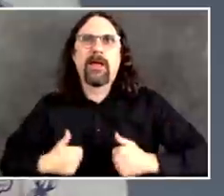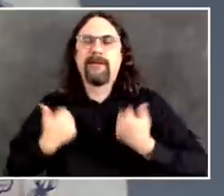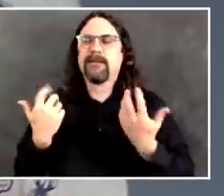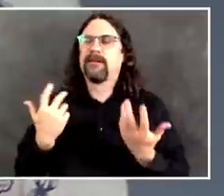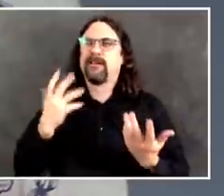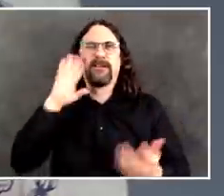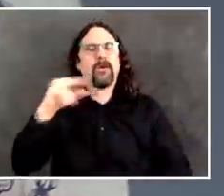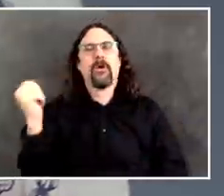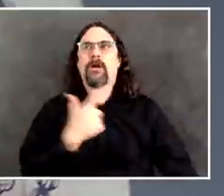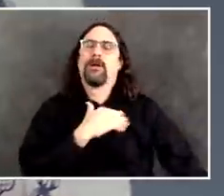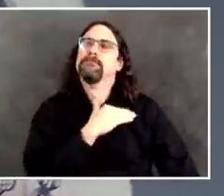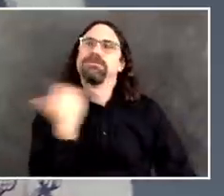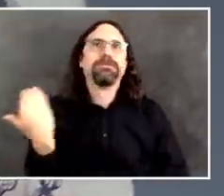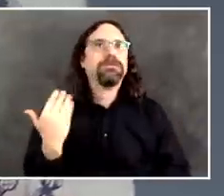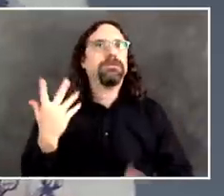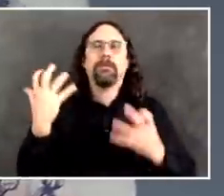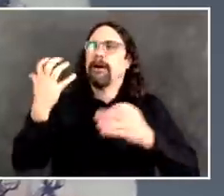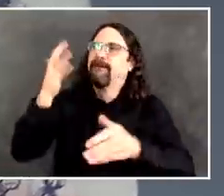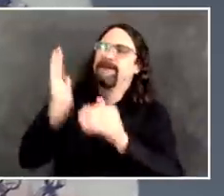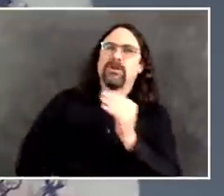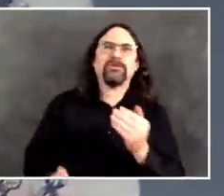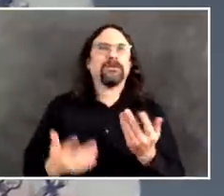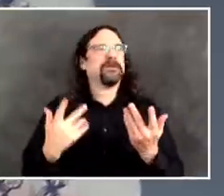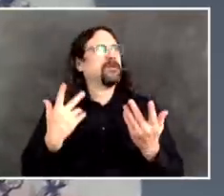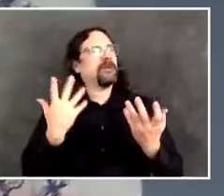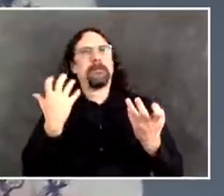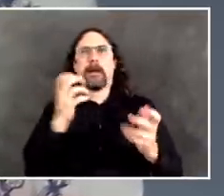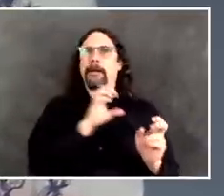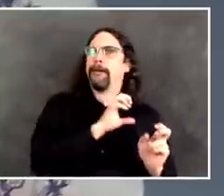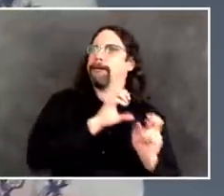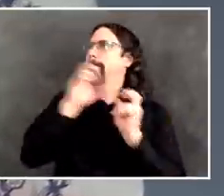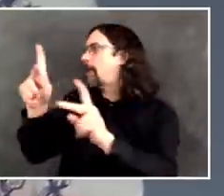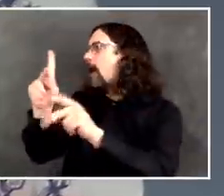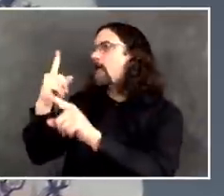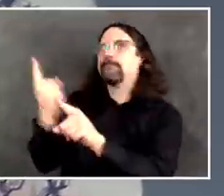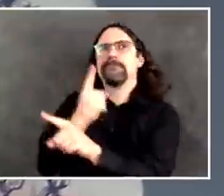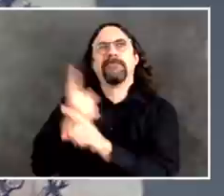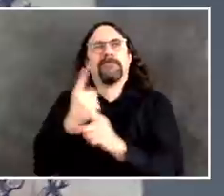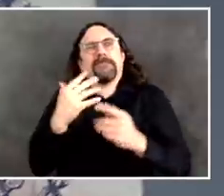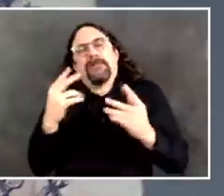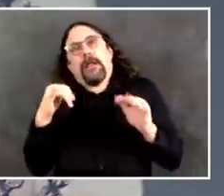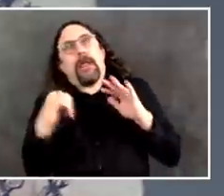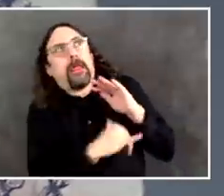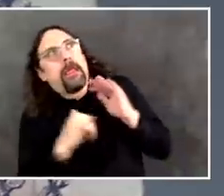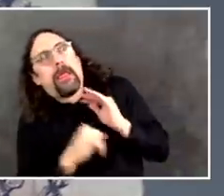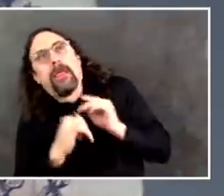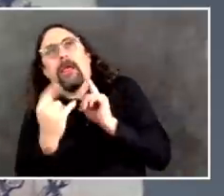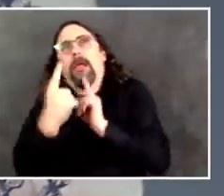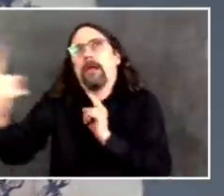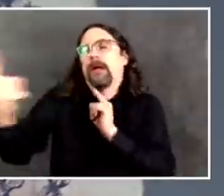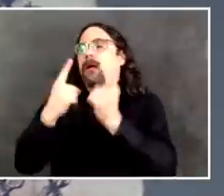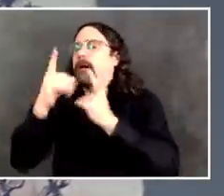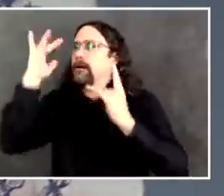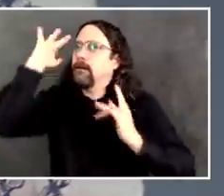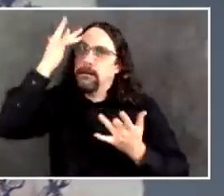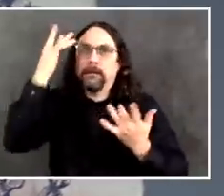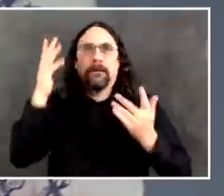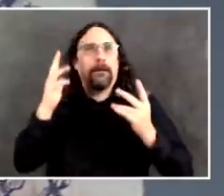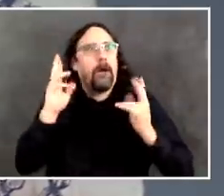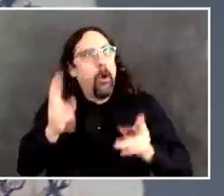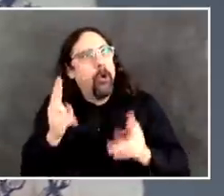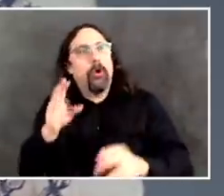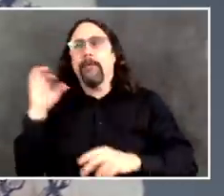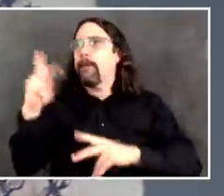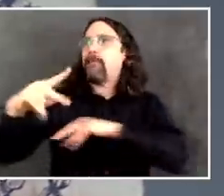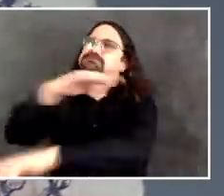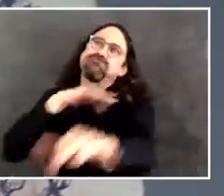go back to normal. That's what every single one of us has running through our mind all day long. That's what so many conversations about, so many questions